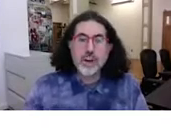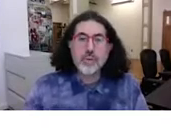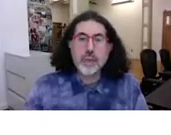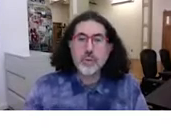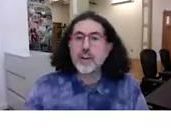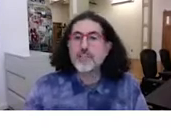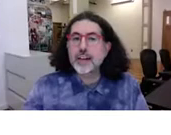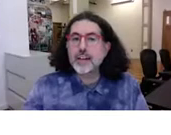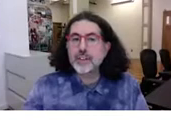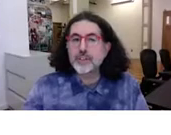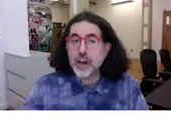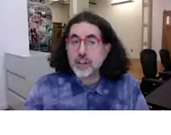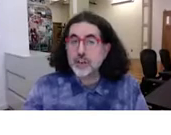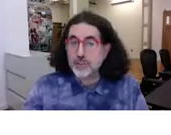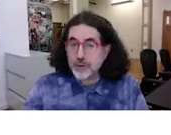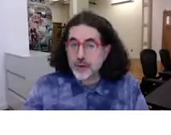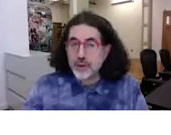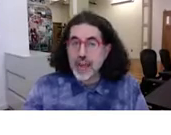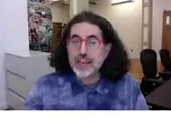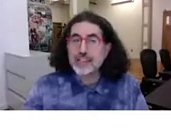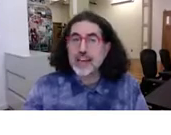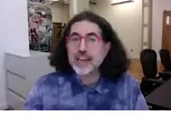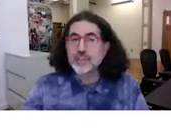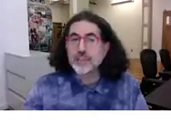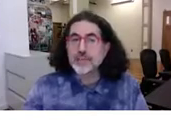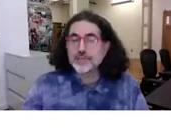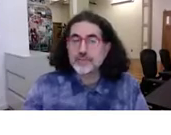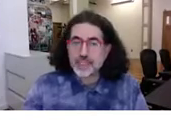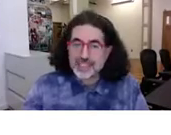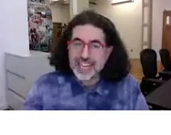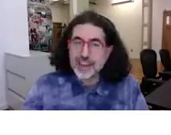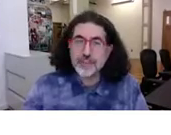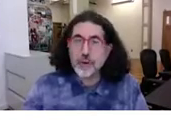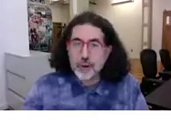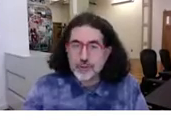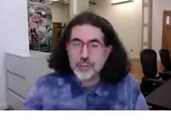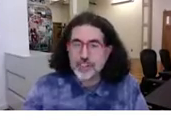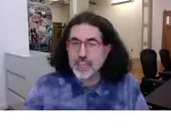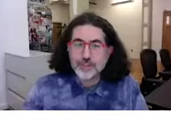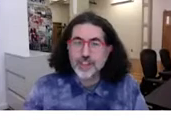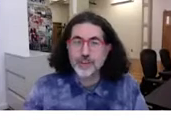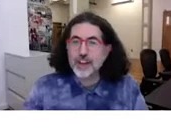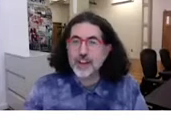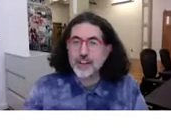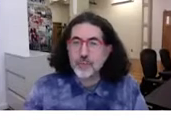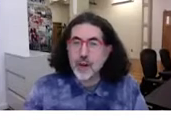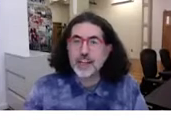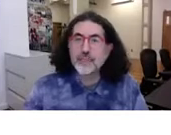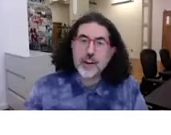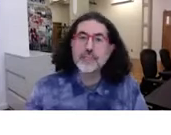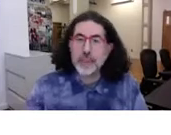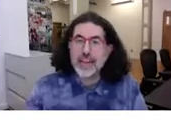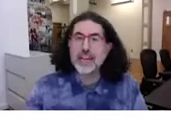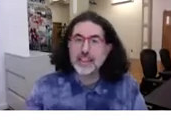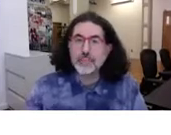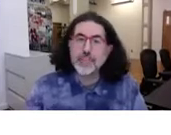So people were invited to don the kimono and sort of take photos or selfies or anything they wanted in